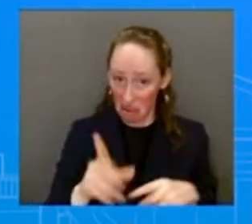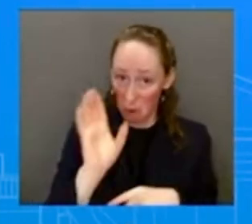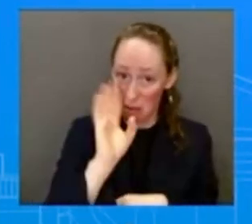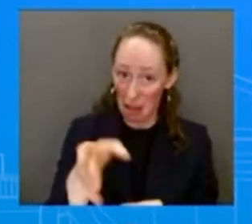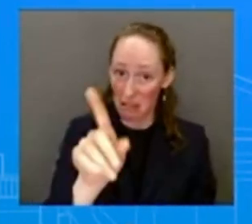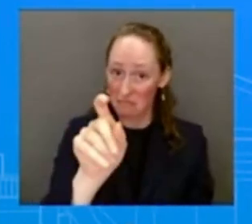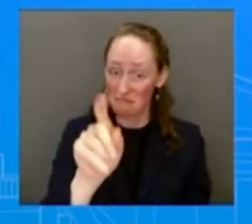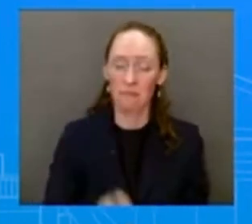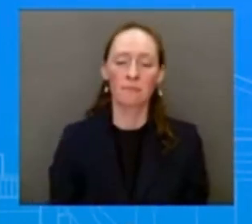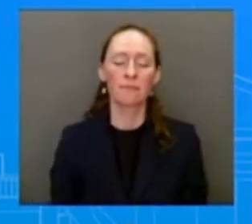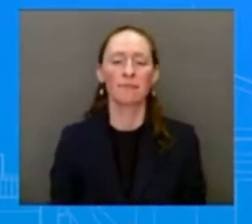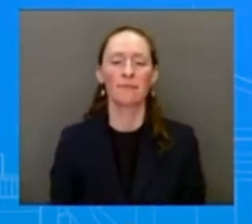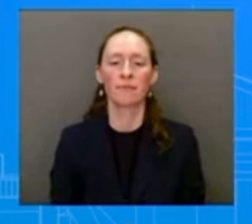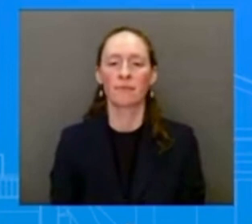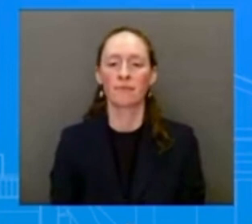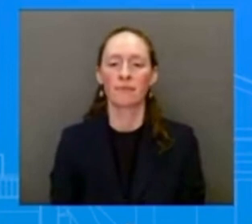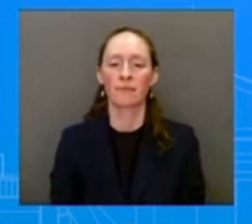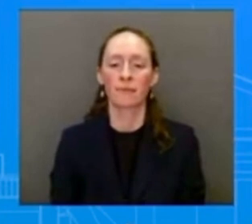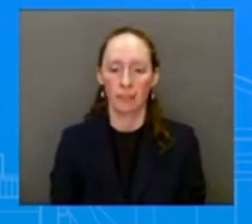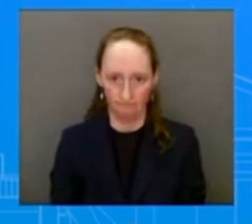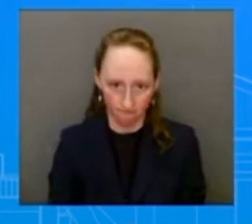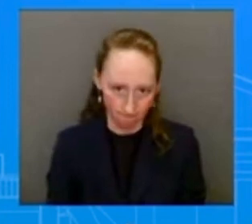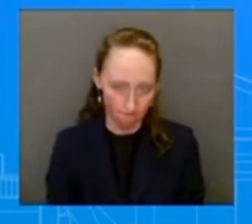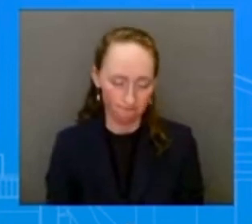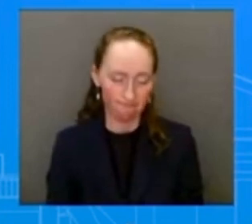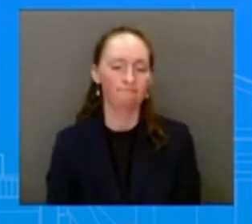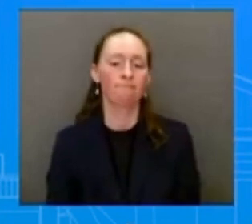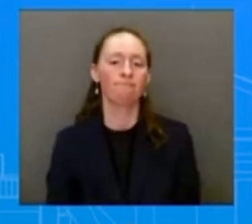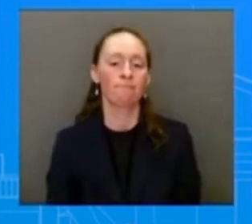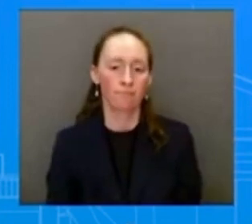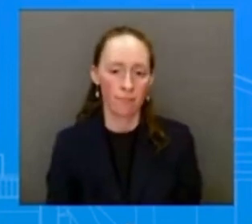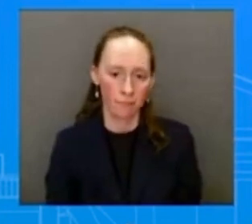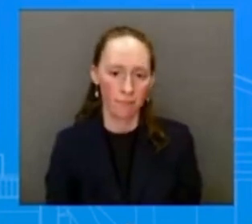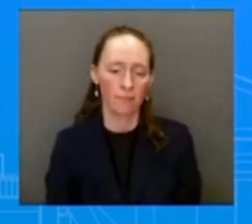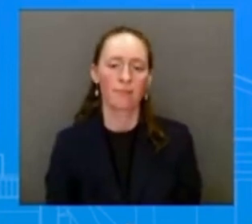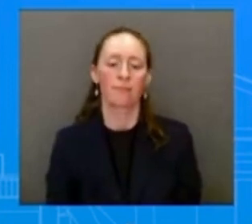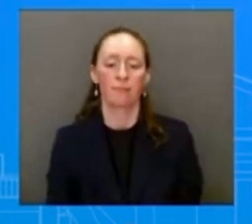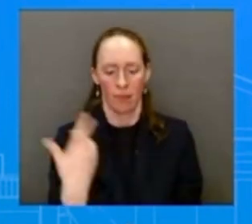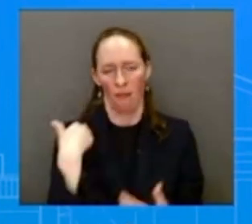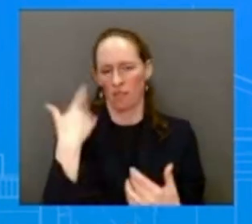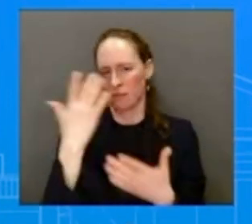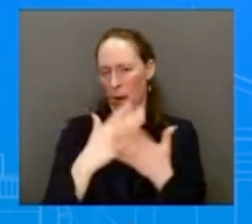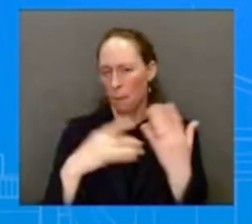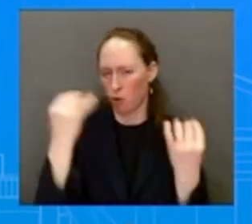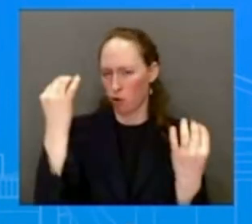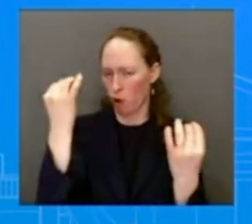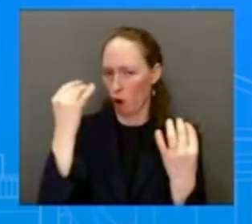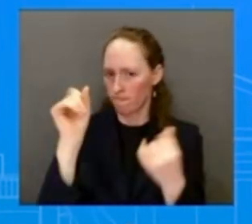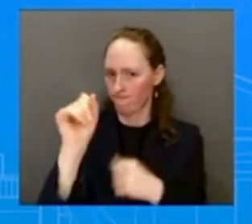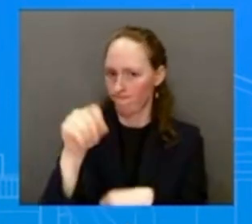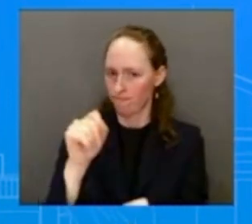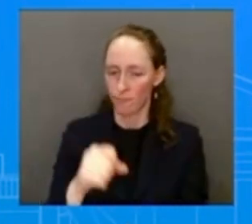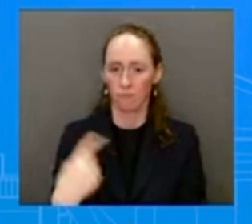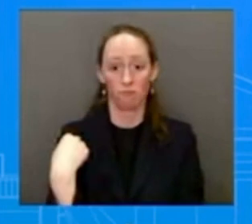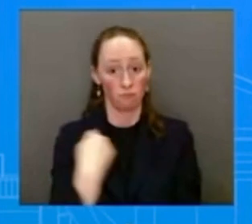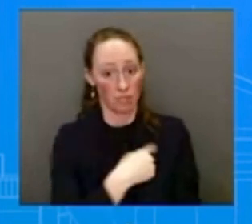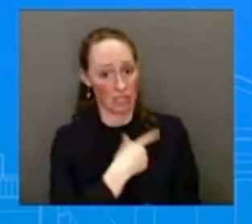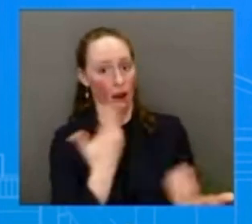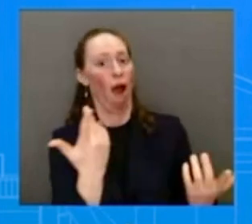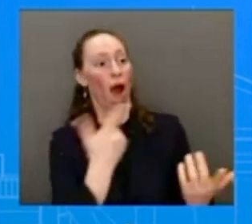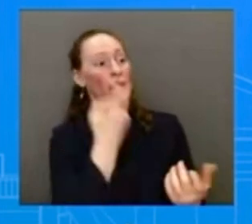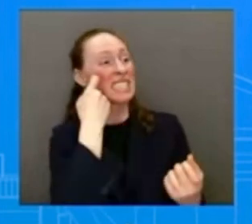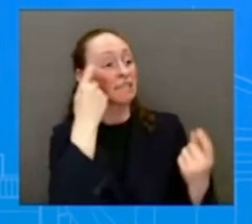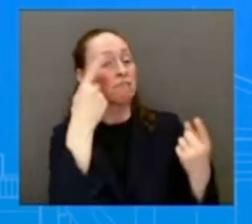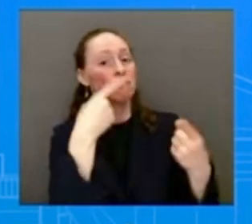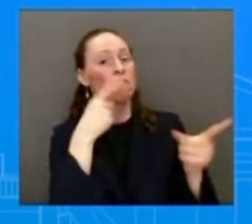have a couple of things to say about his remarks. So we welcome this announcement as an opportunity to create additional time and space